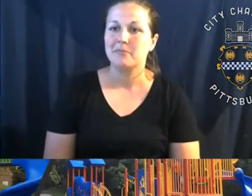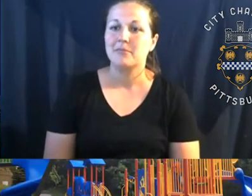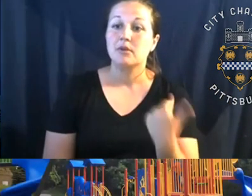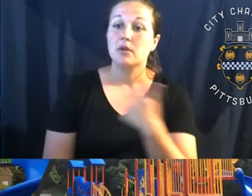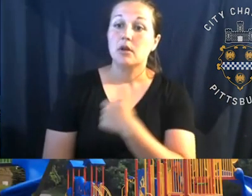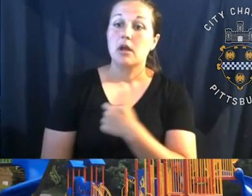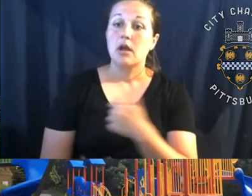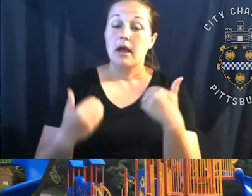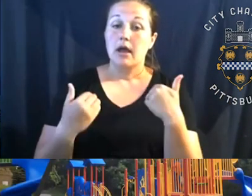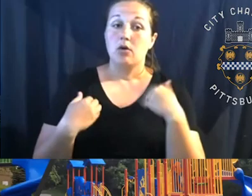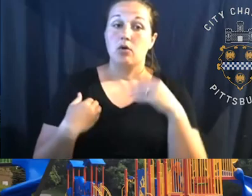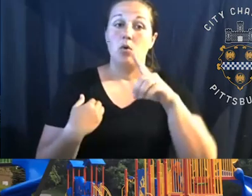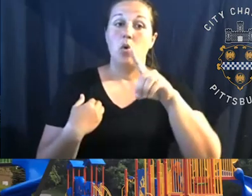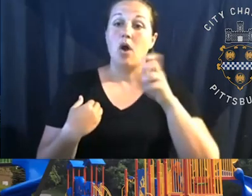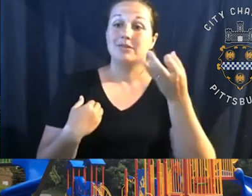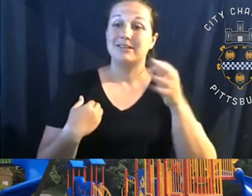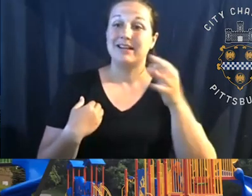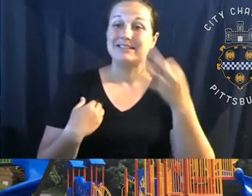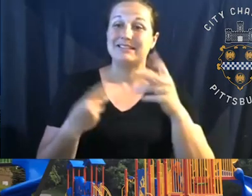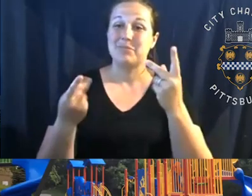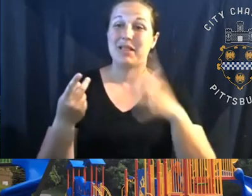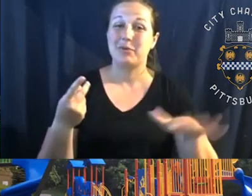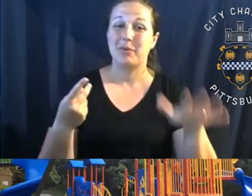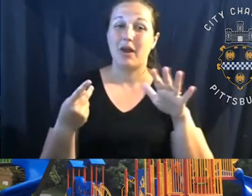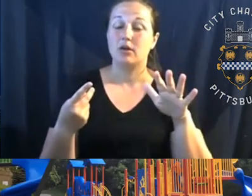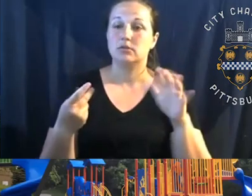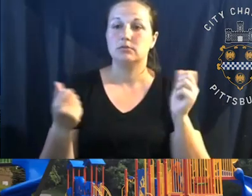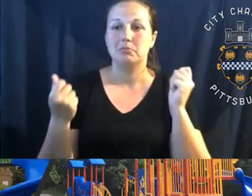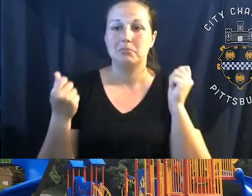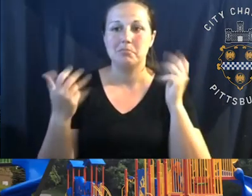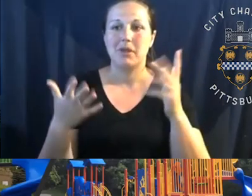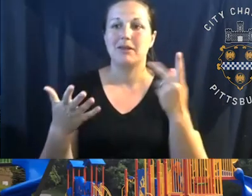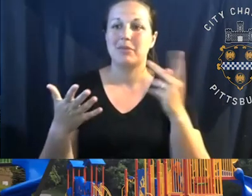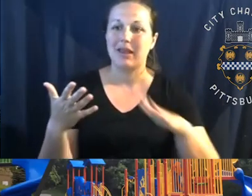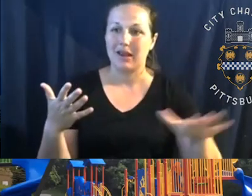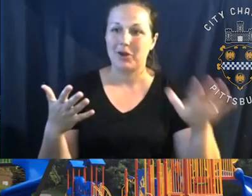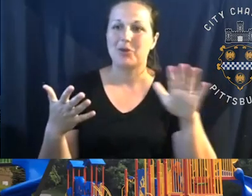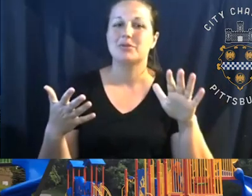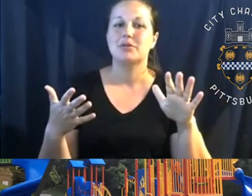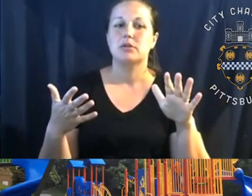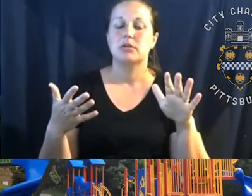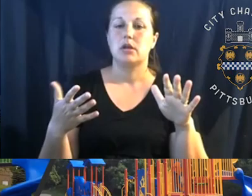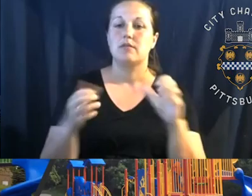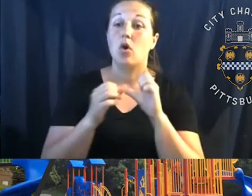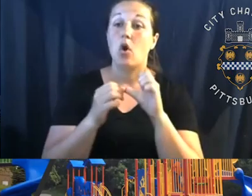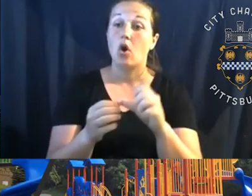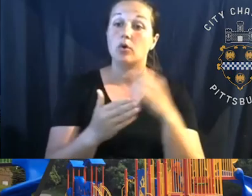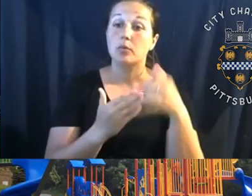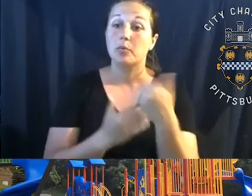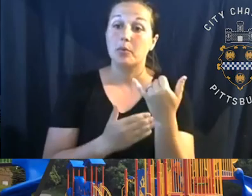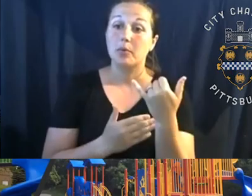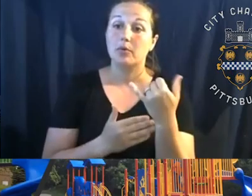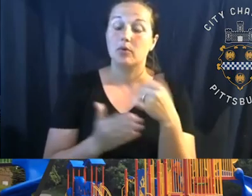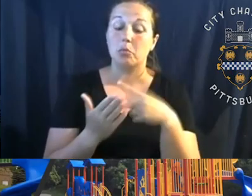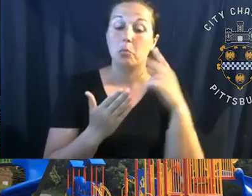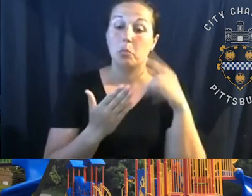119 playgrounds, um, and with numerous play areas, this is a, you we have an ongoing program that, that replaces